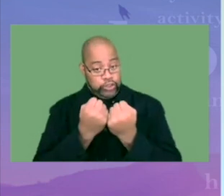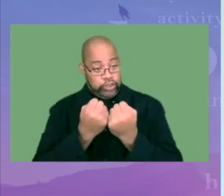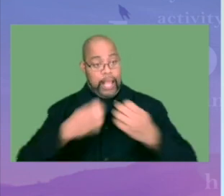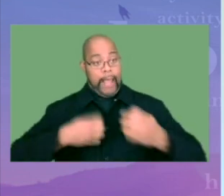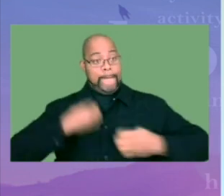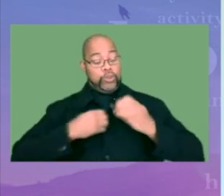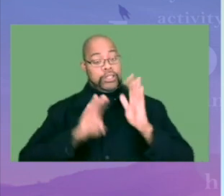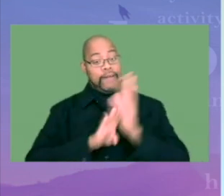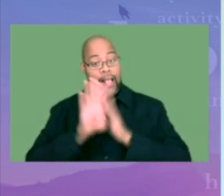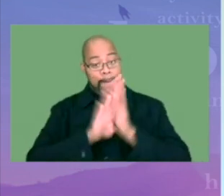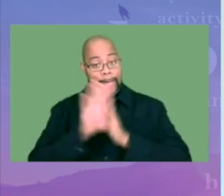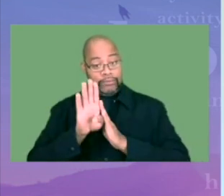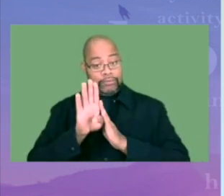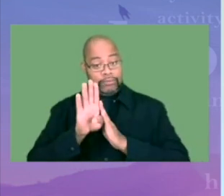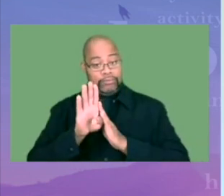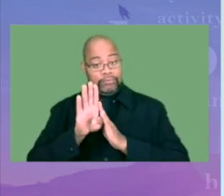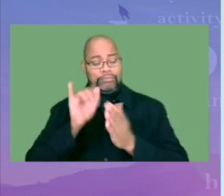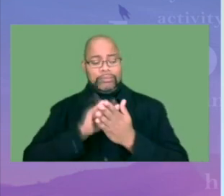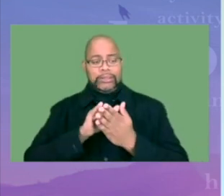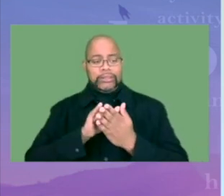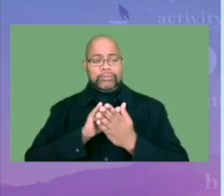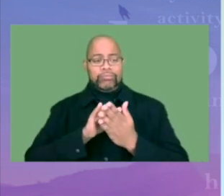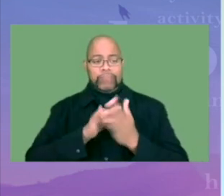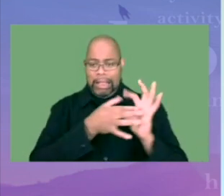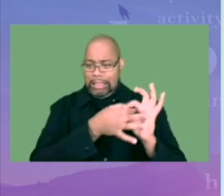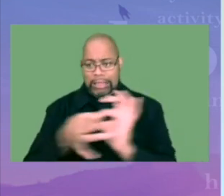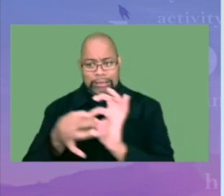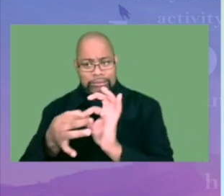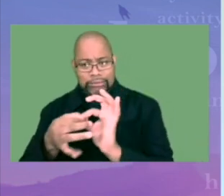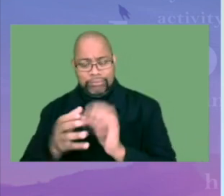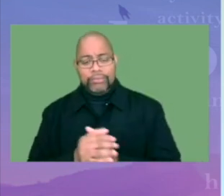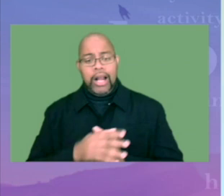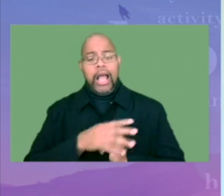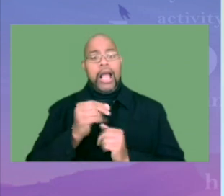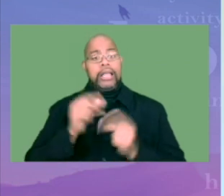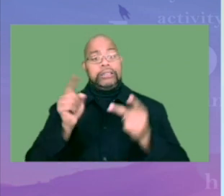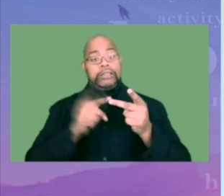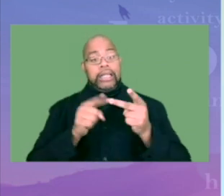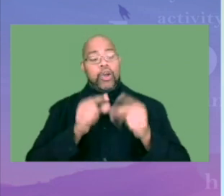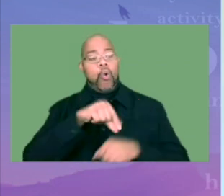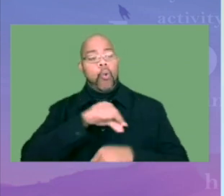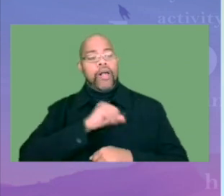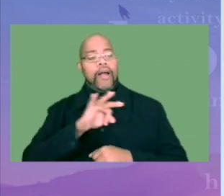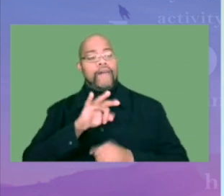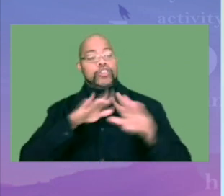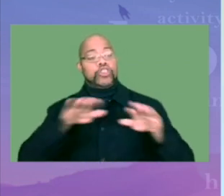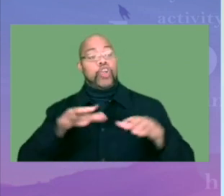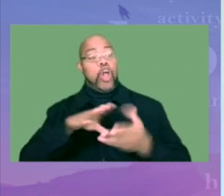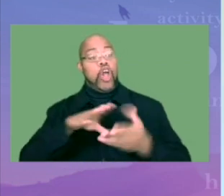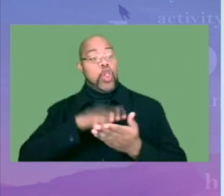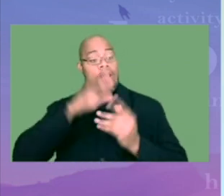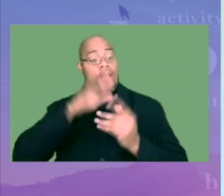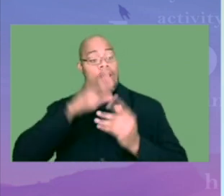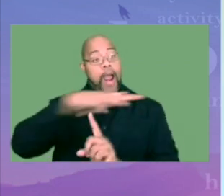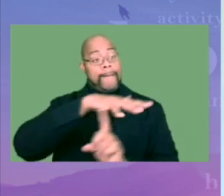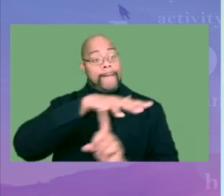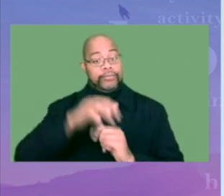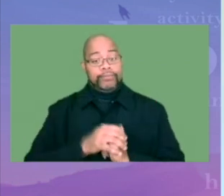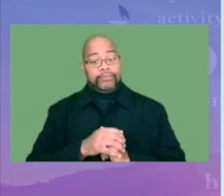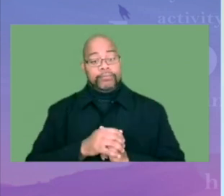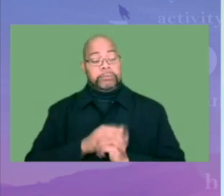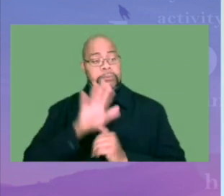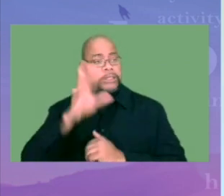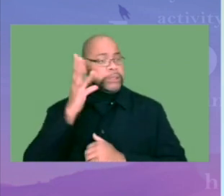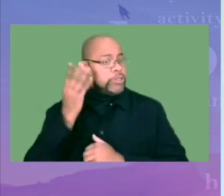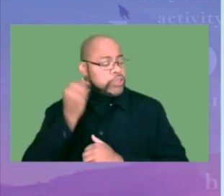social, and emotional development are inextricably linked. And two, the quality of a child's